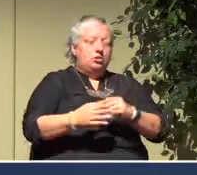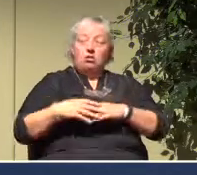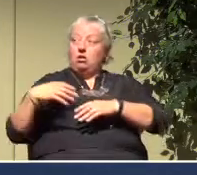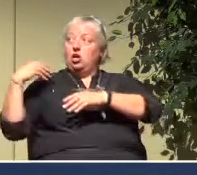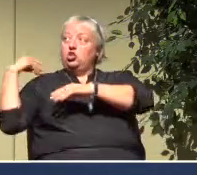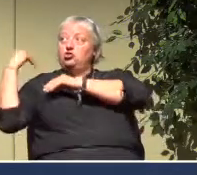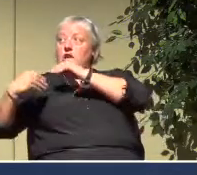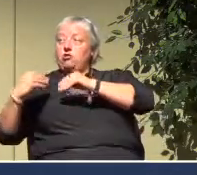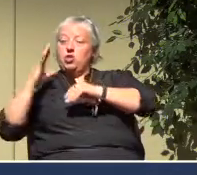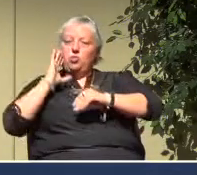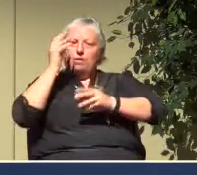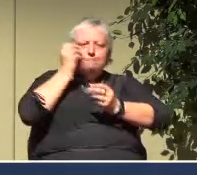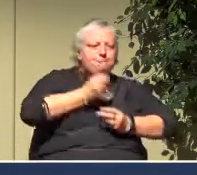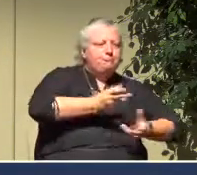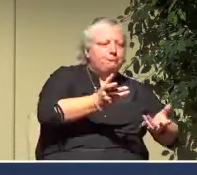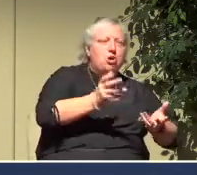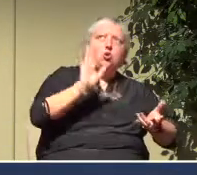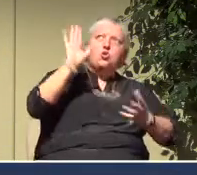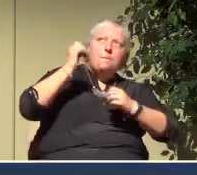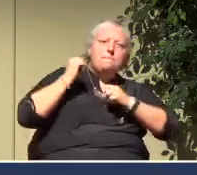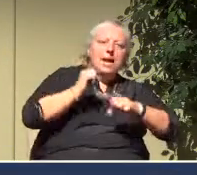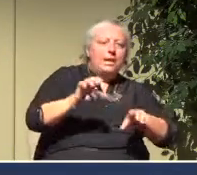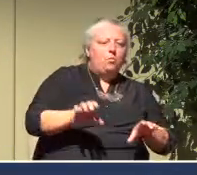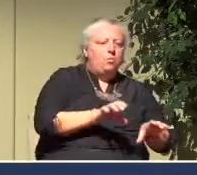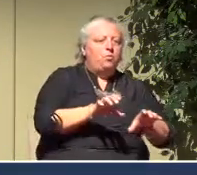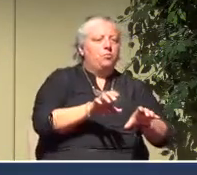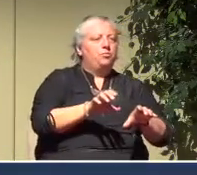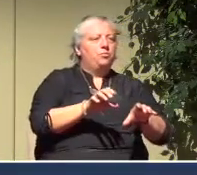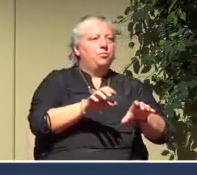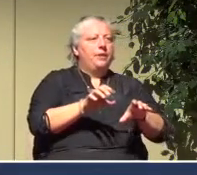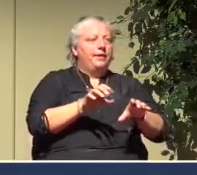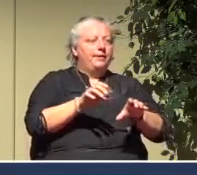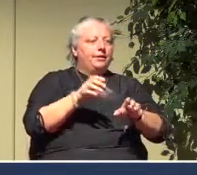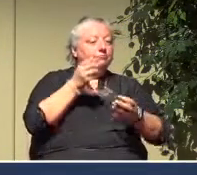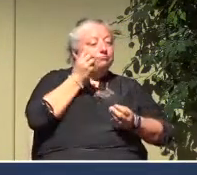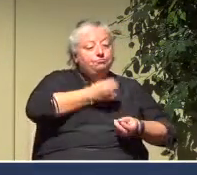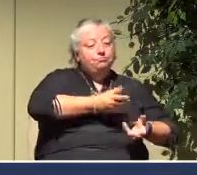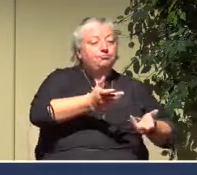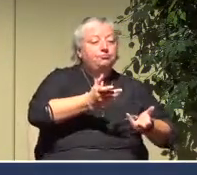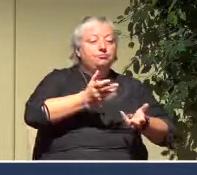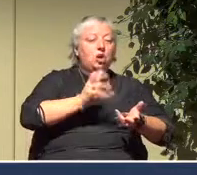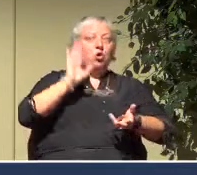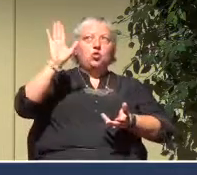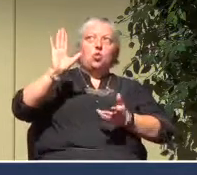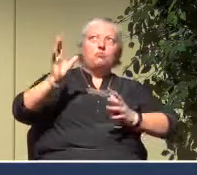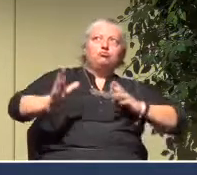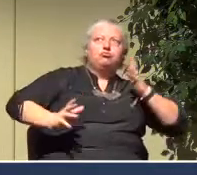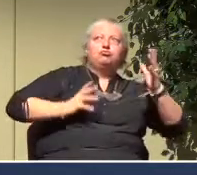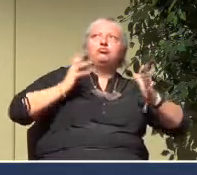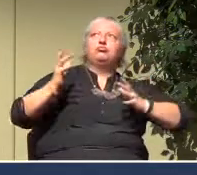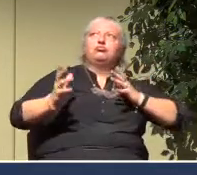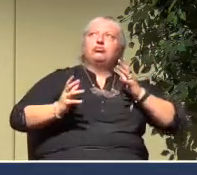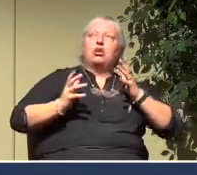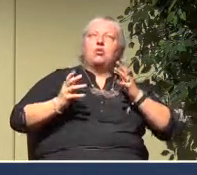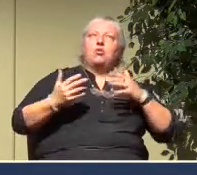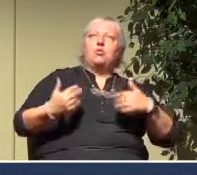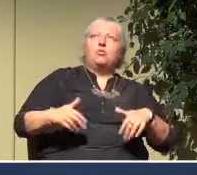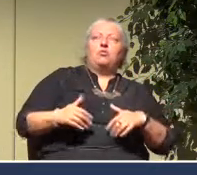to another. They will tell of your mighty acts. They will speak of the glorious splendor of your majesty.